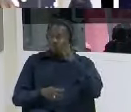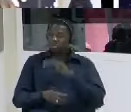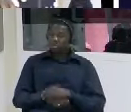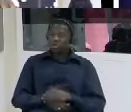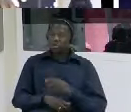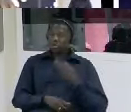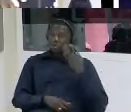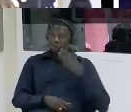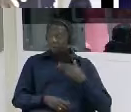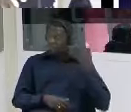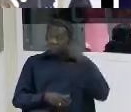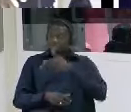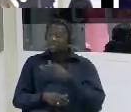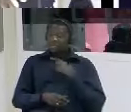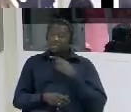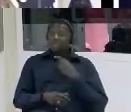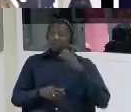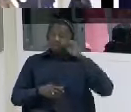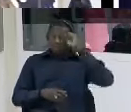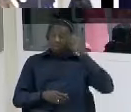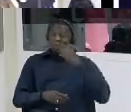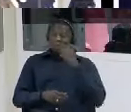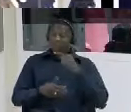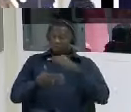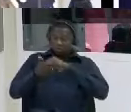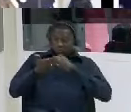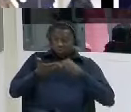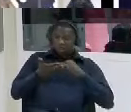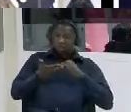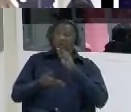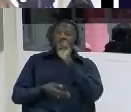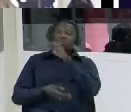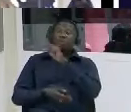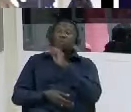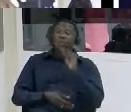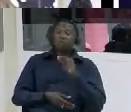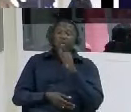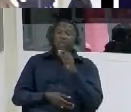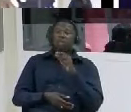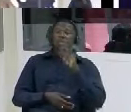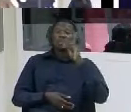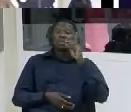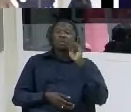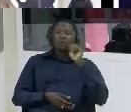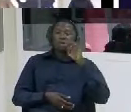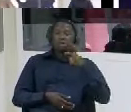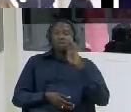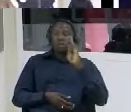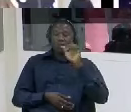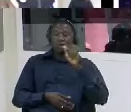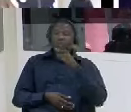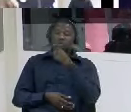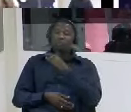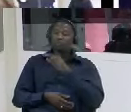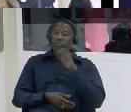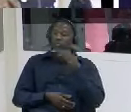no you are not going them but they will not go up like i will not go and hammer the soul will not go but the rest were released